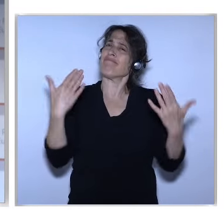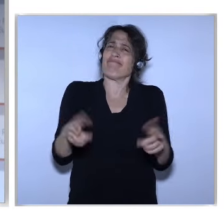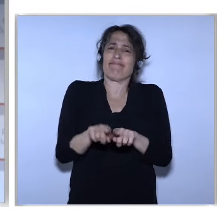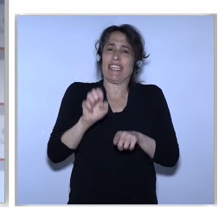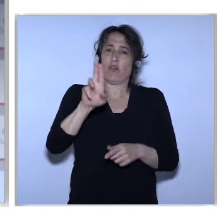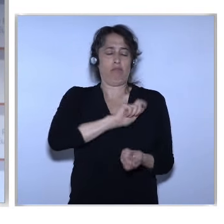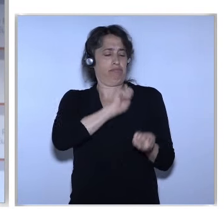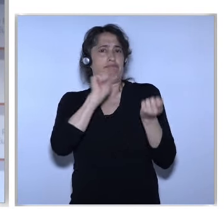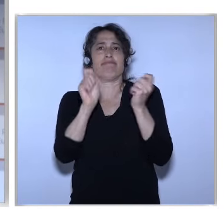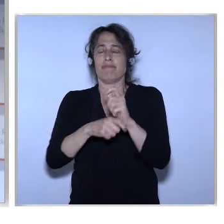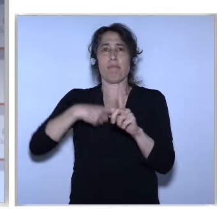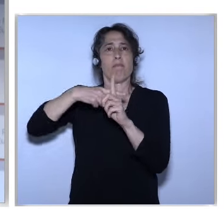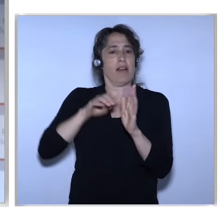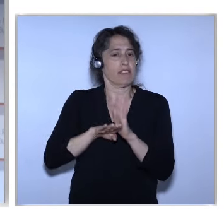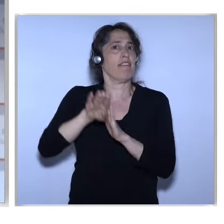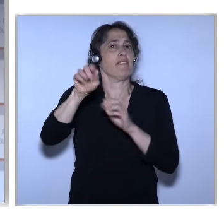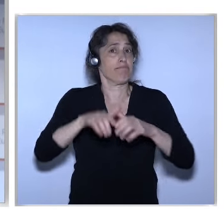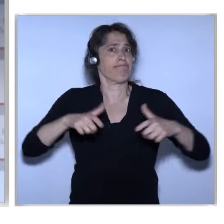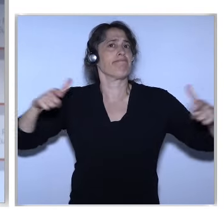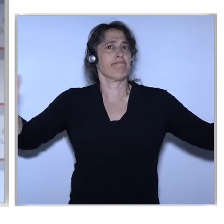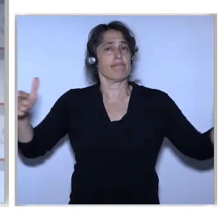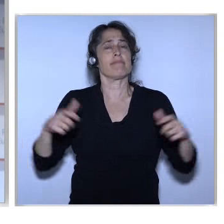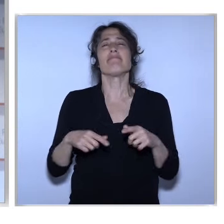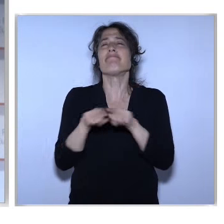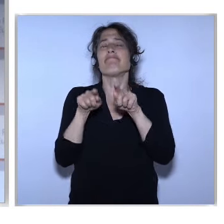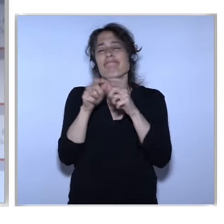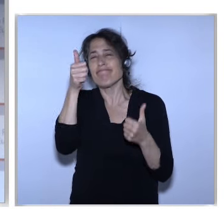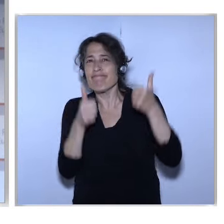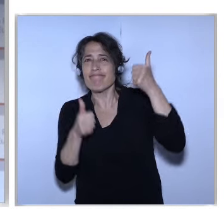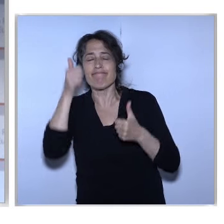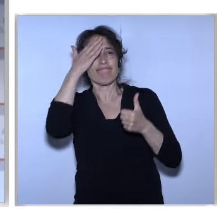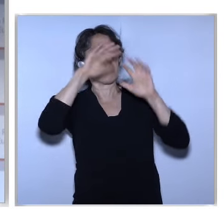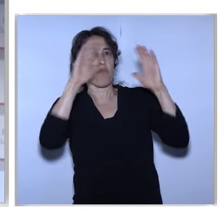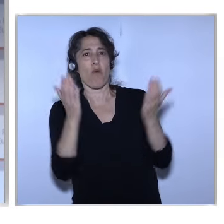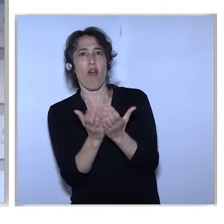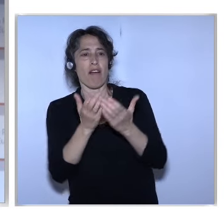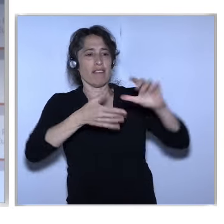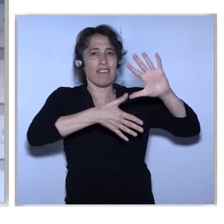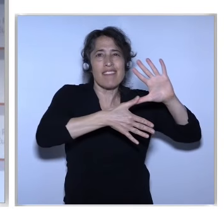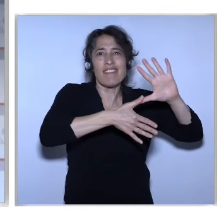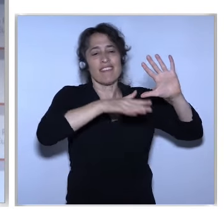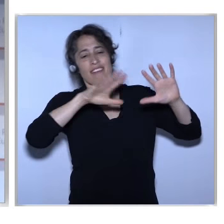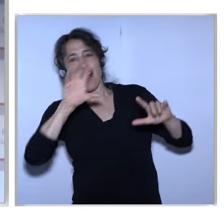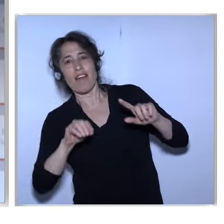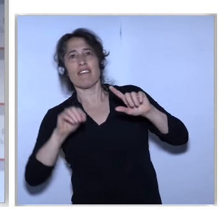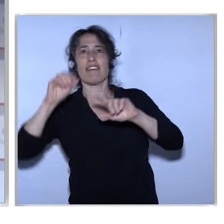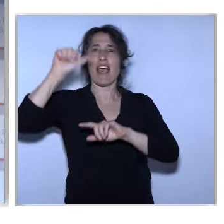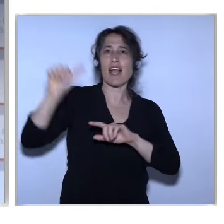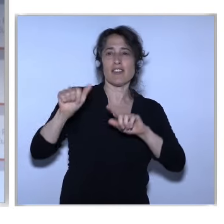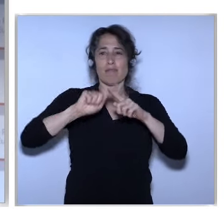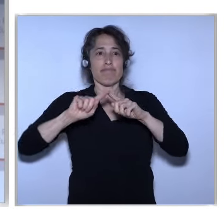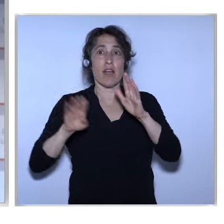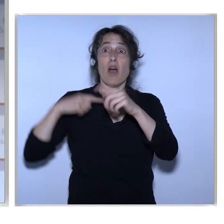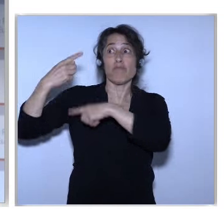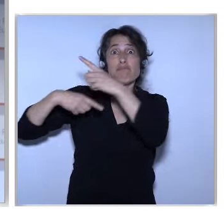It is the only way to stay competitive on the global scale We tend to protect our traditional